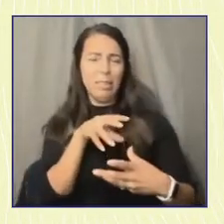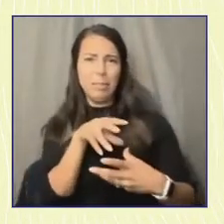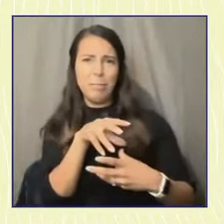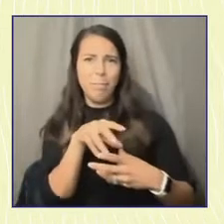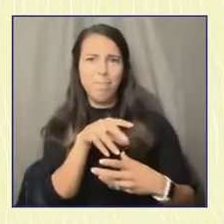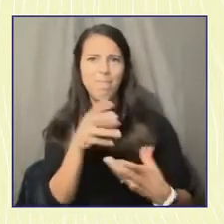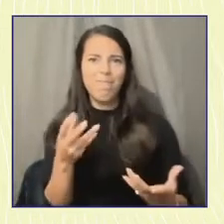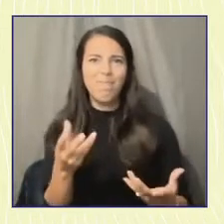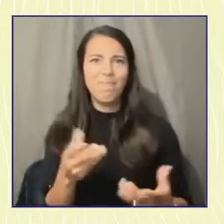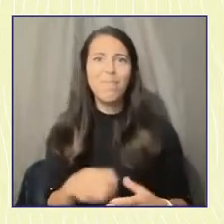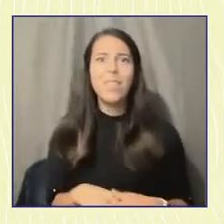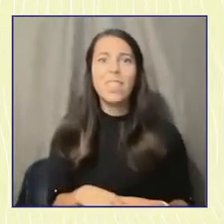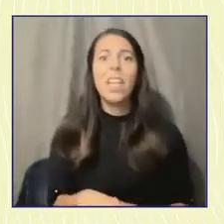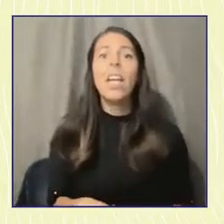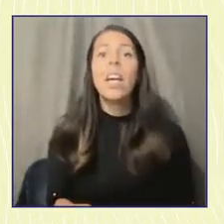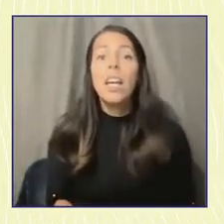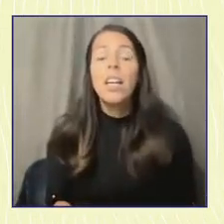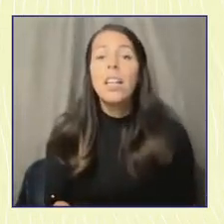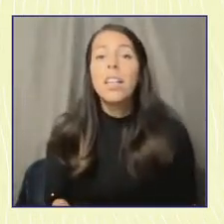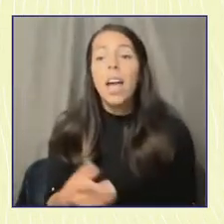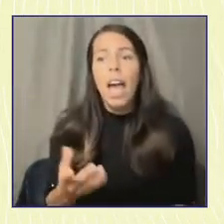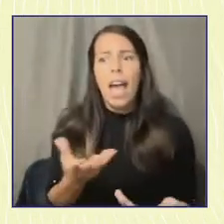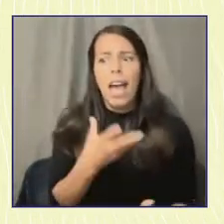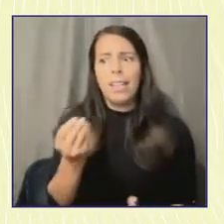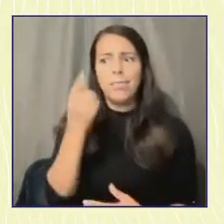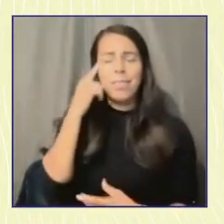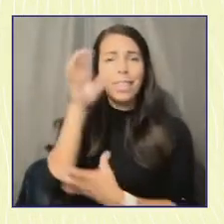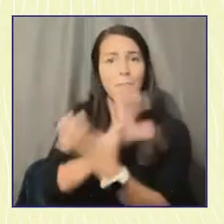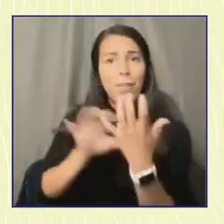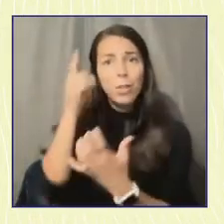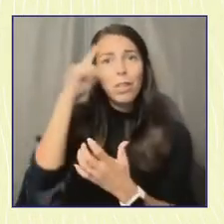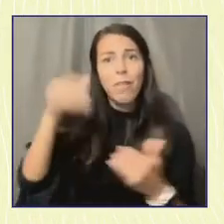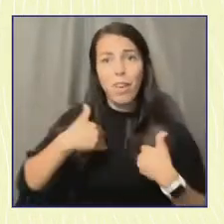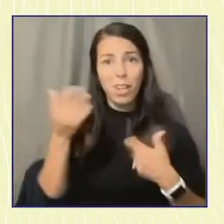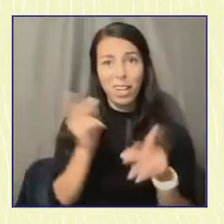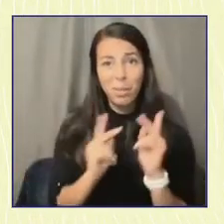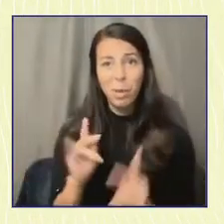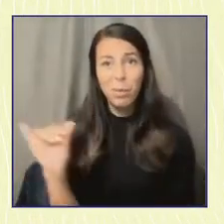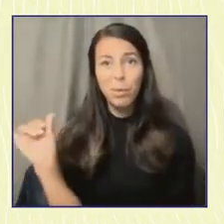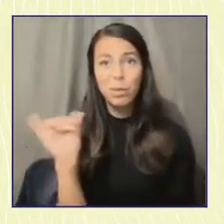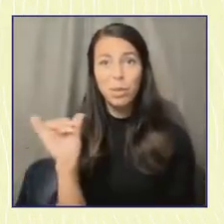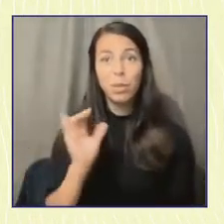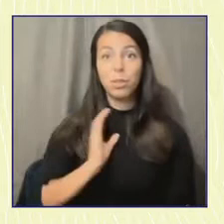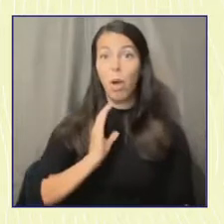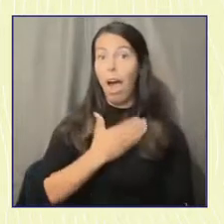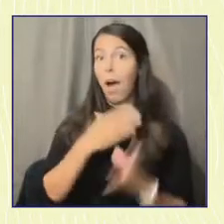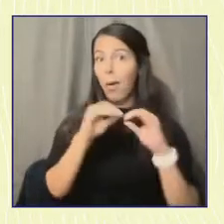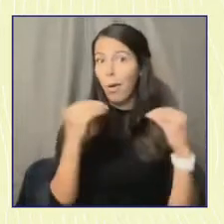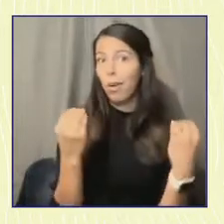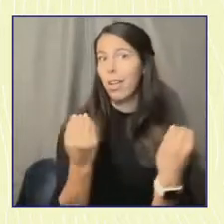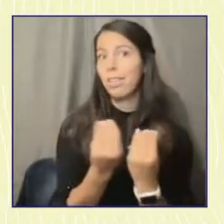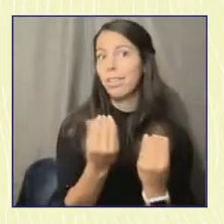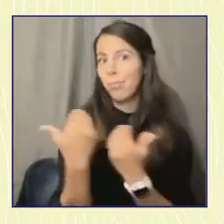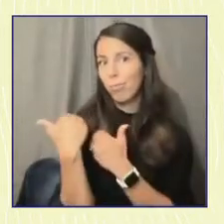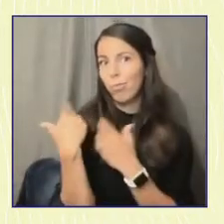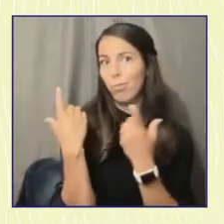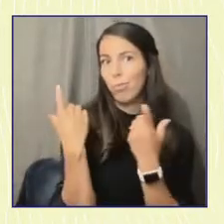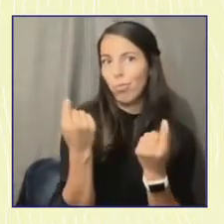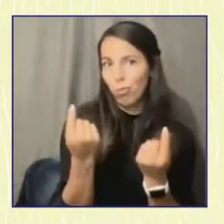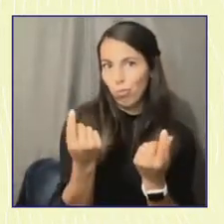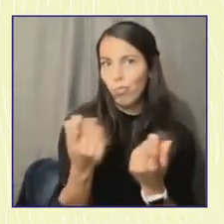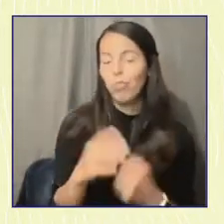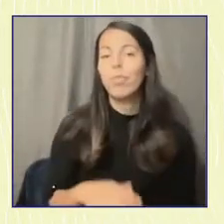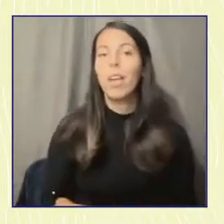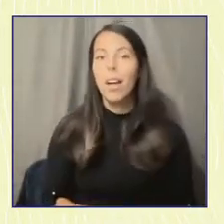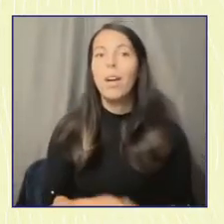or two. And it's just really confusing and so organizations like ours are really there to step in and make that make voting and make